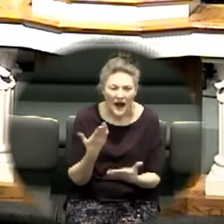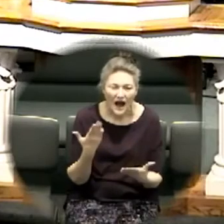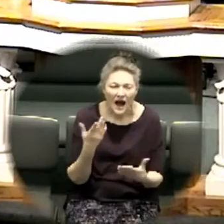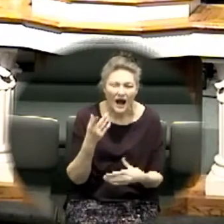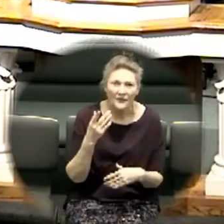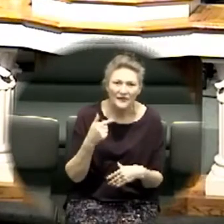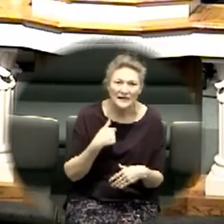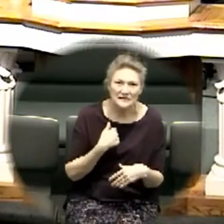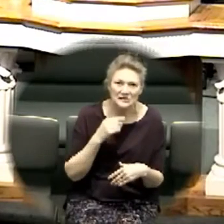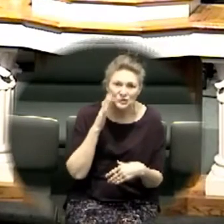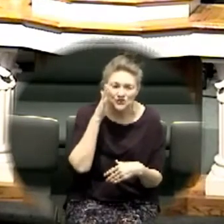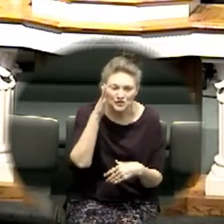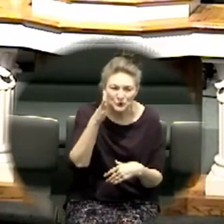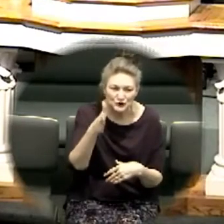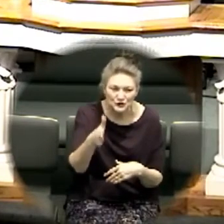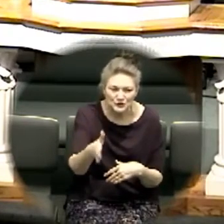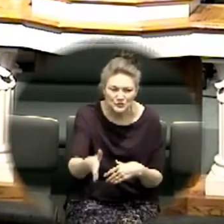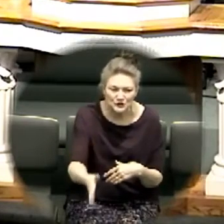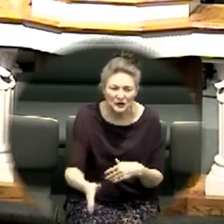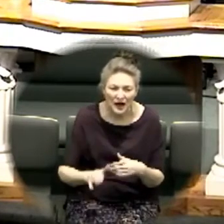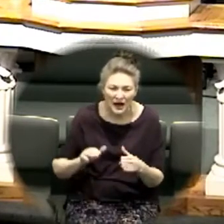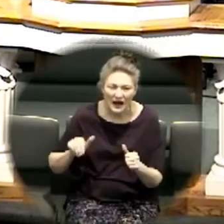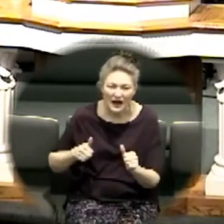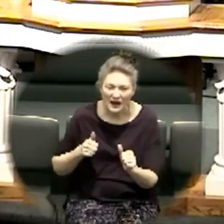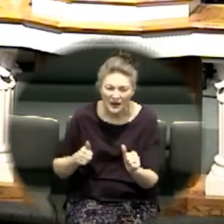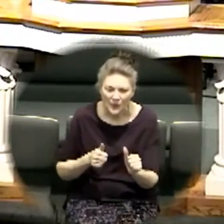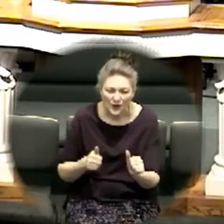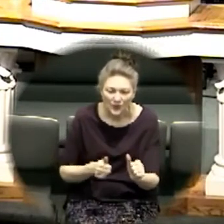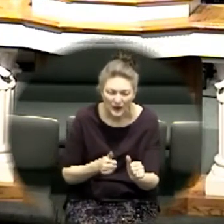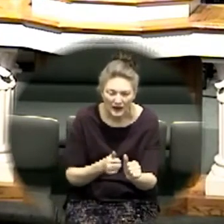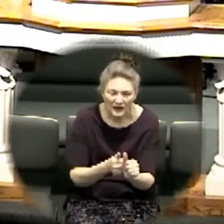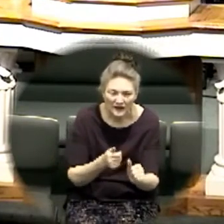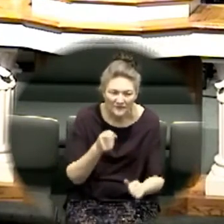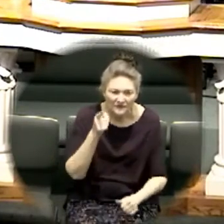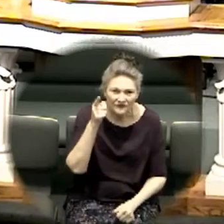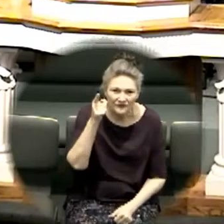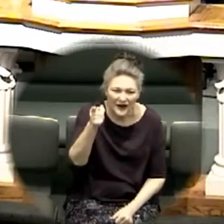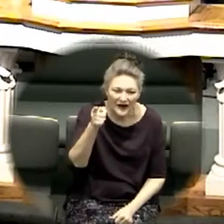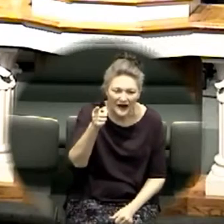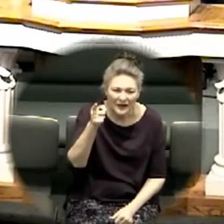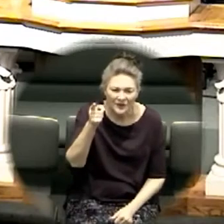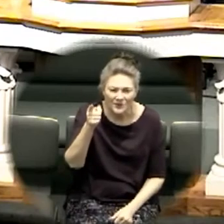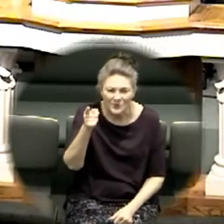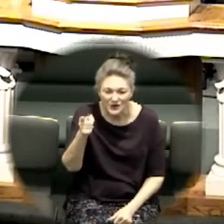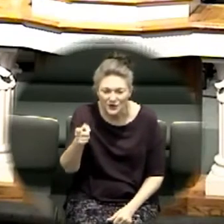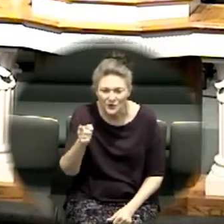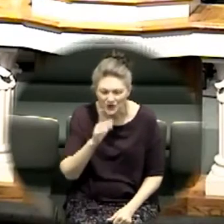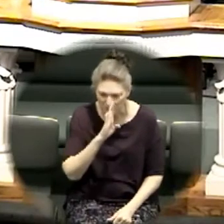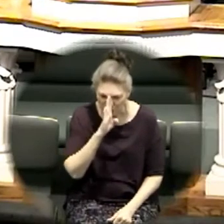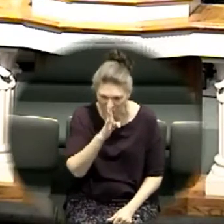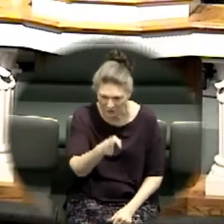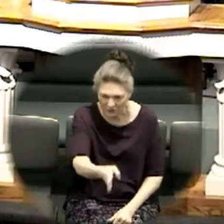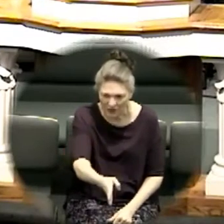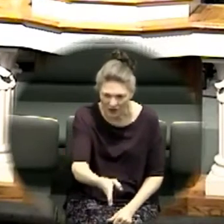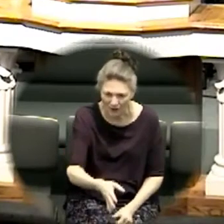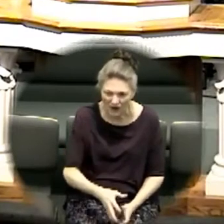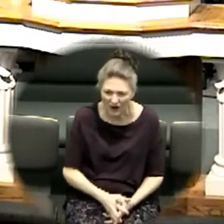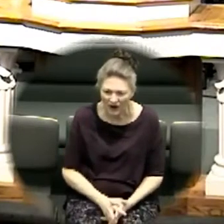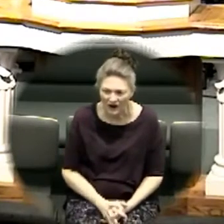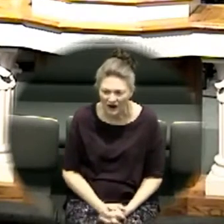all things new and I will follow you